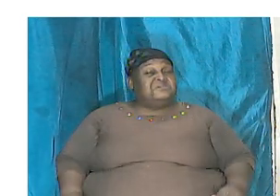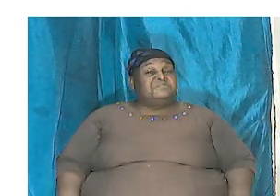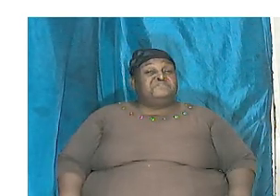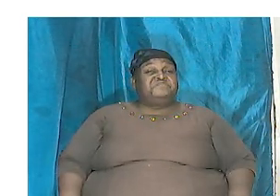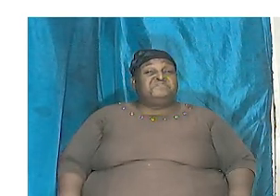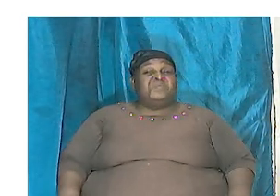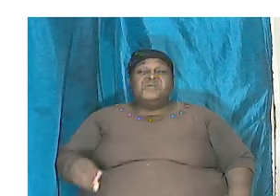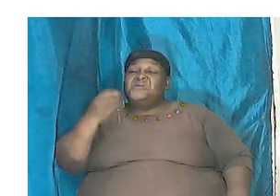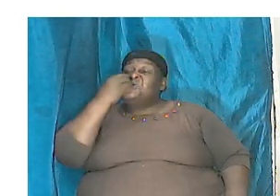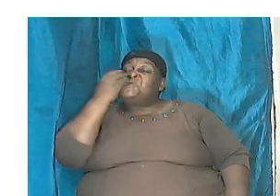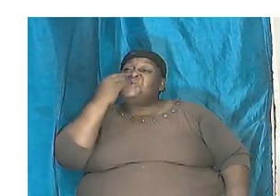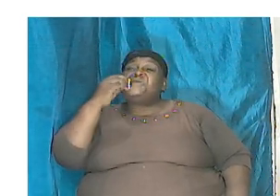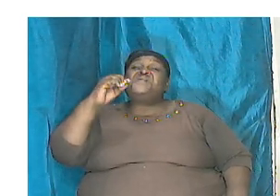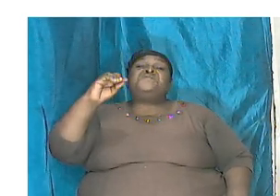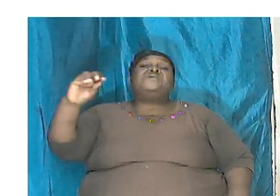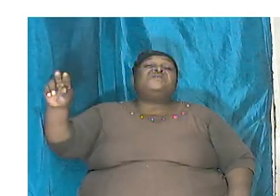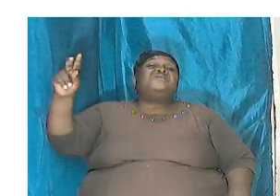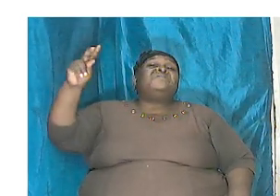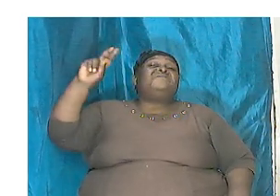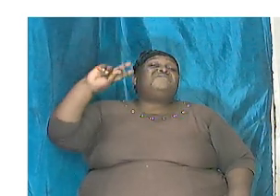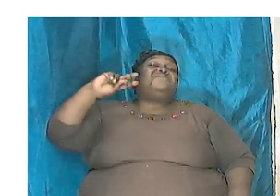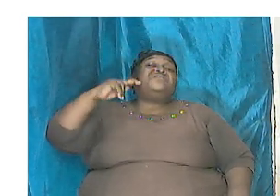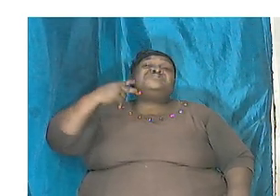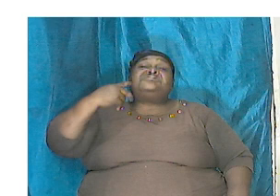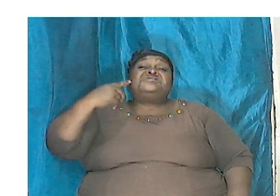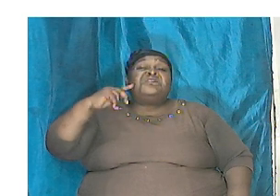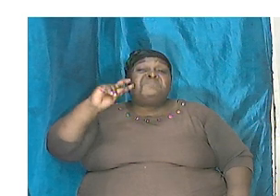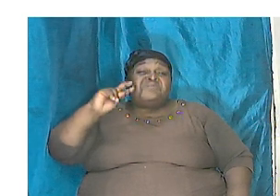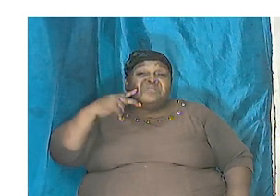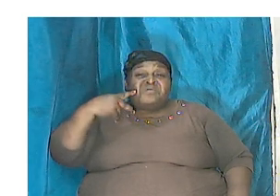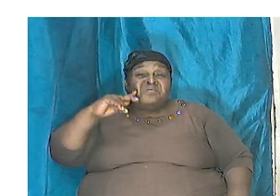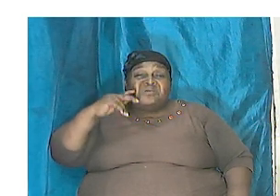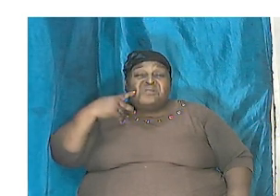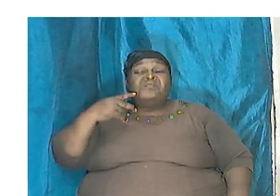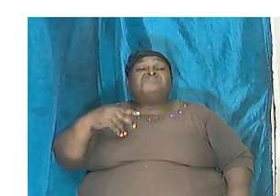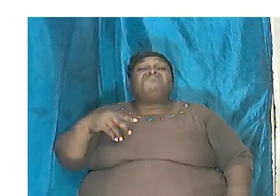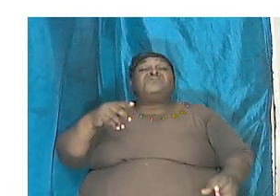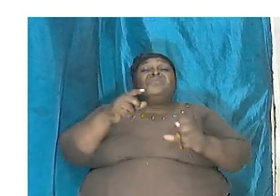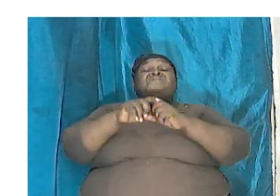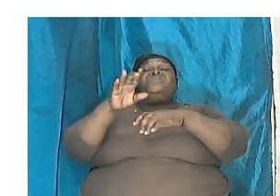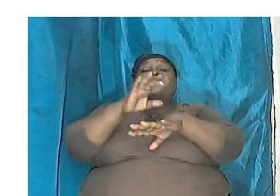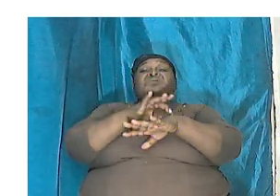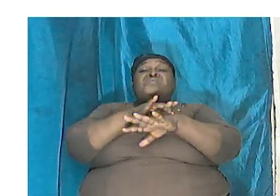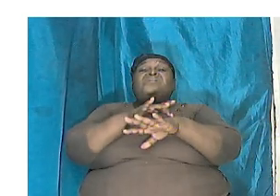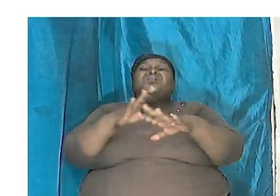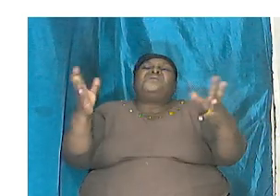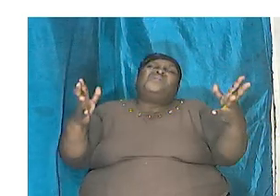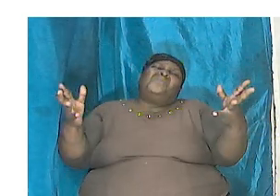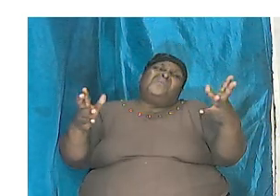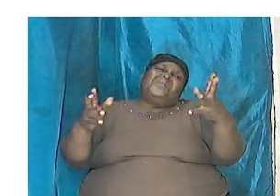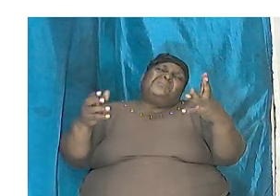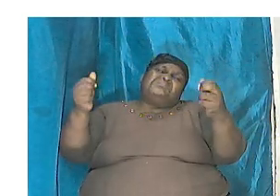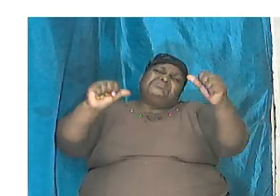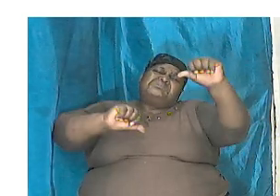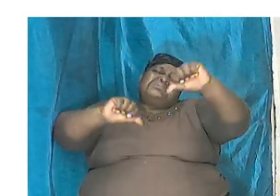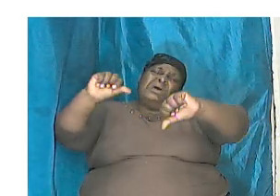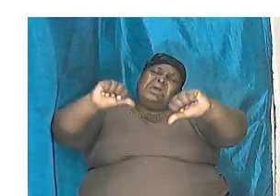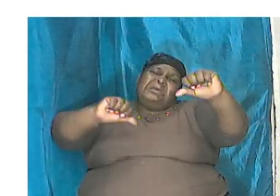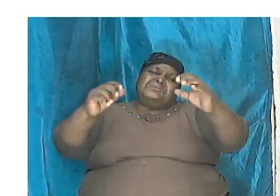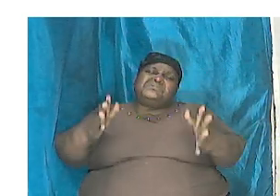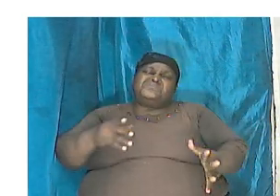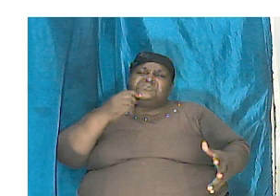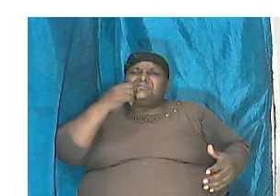of the land so again we are seeing that what the scientists would have told us that